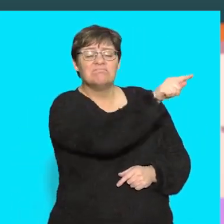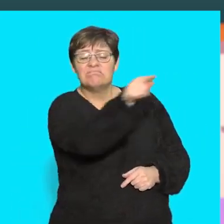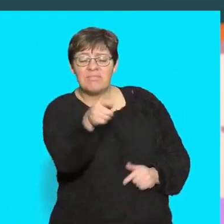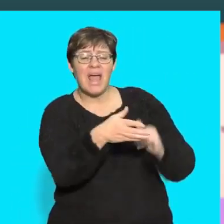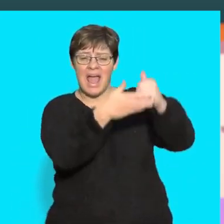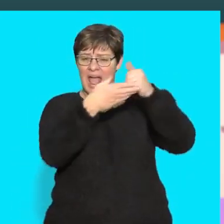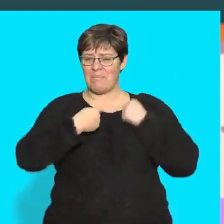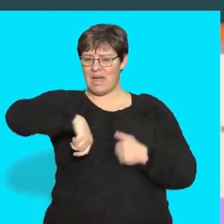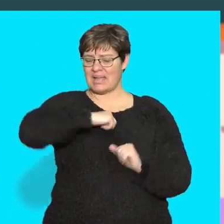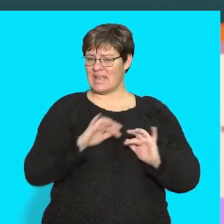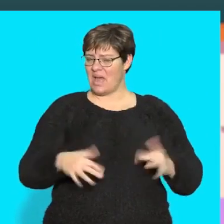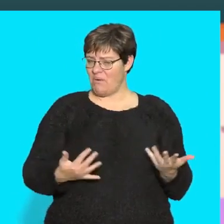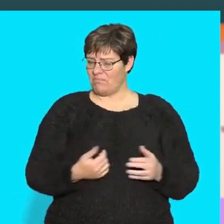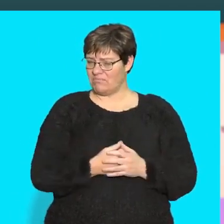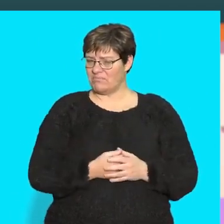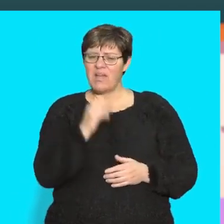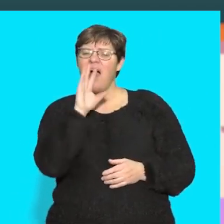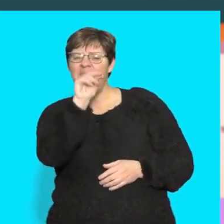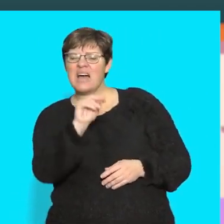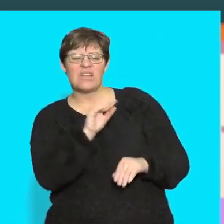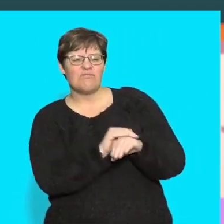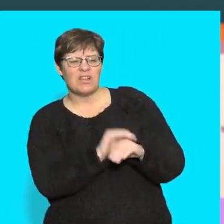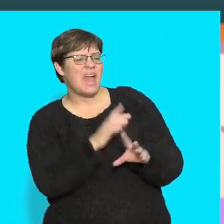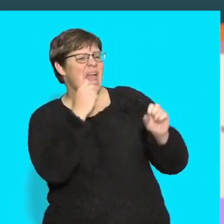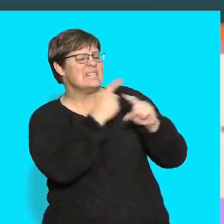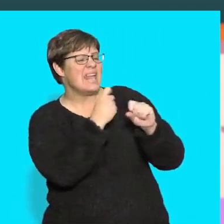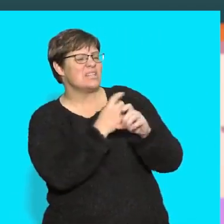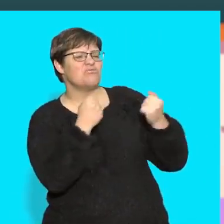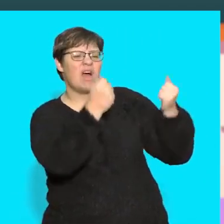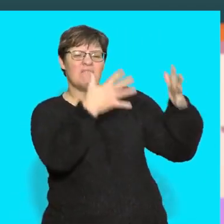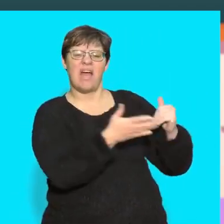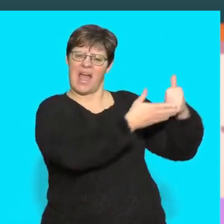taxi drivers. Ask a friend. How do they help us?